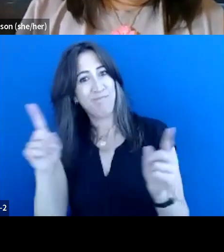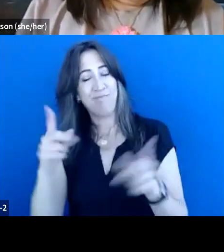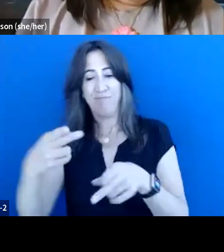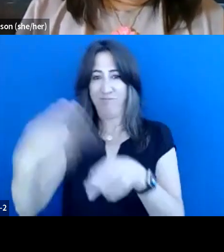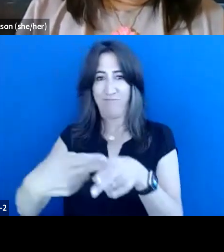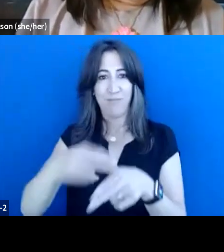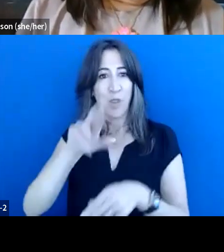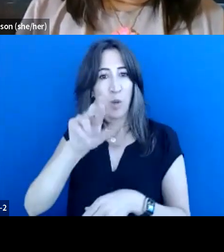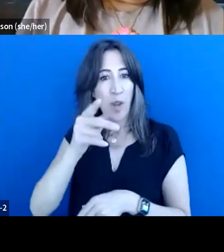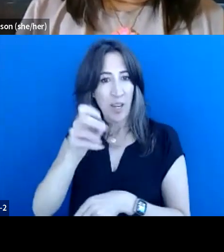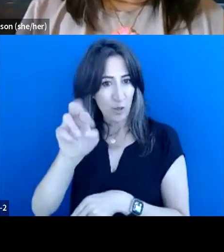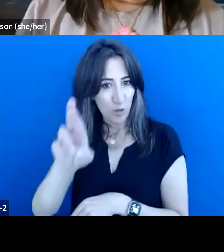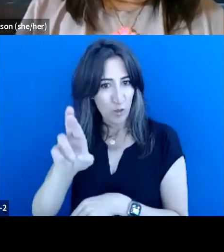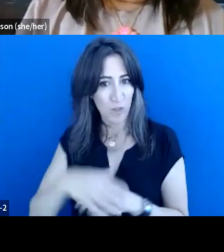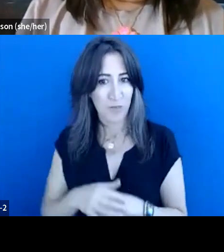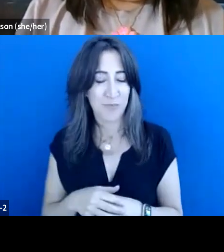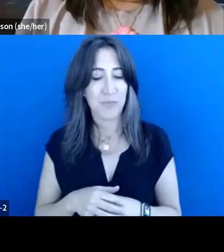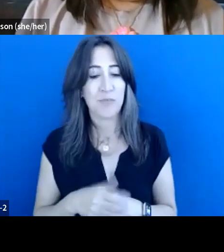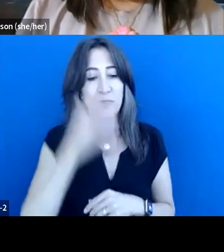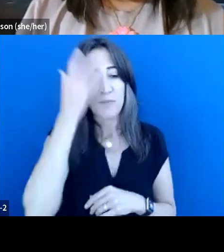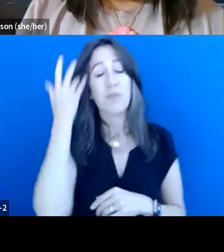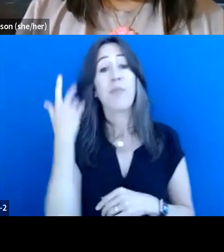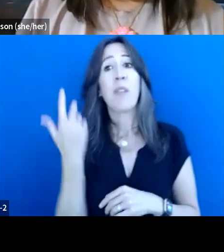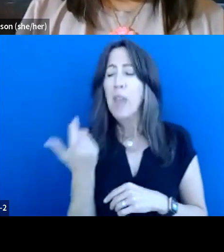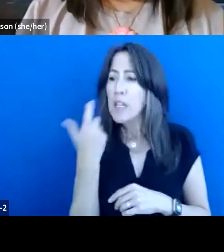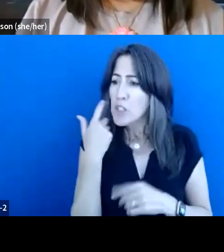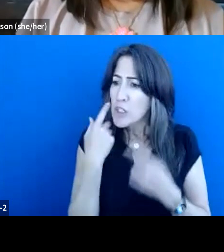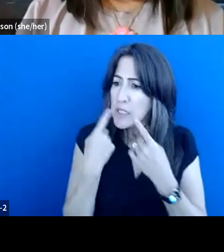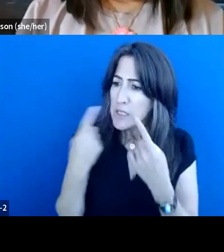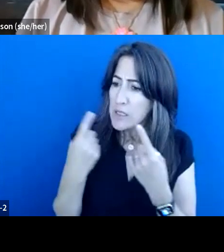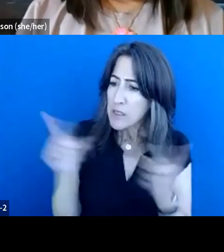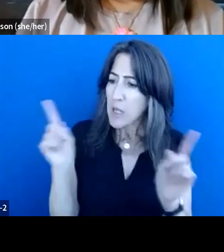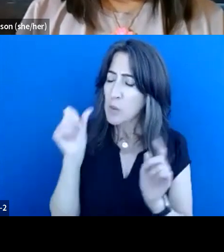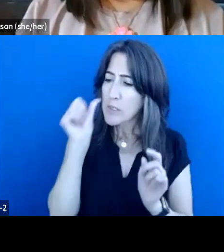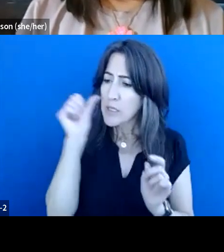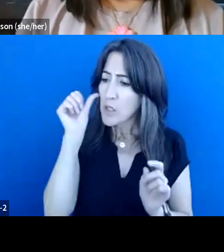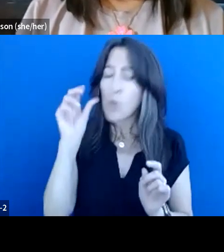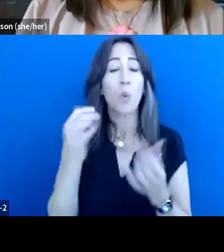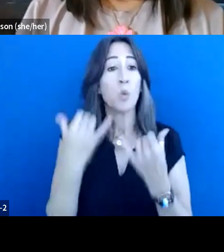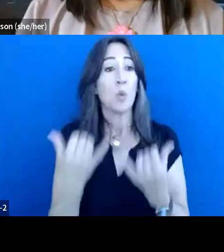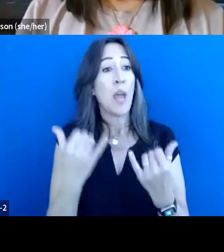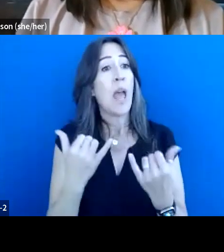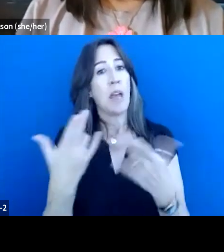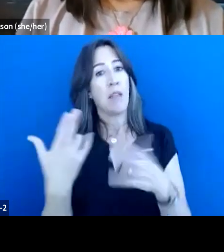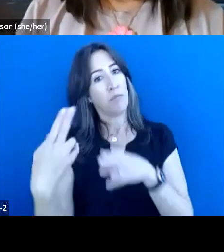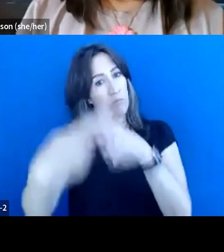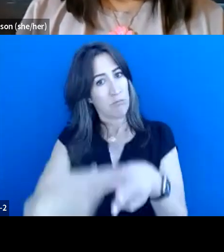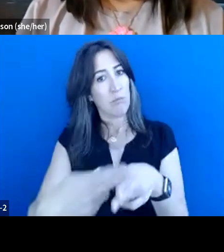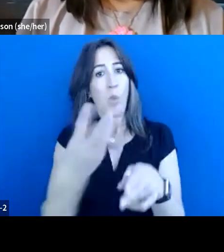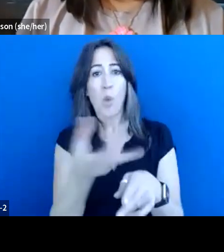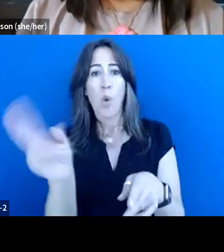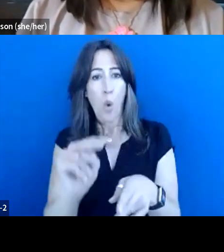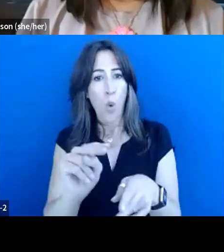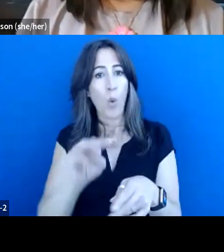just yesterday, or actually just today, uh, they announced that they're designating their own marine protected area within their own